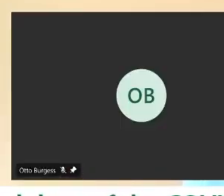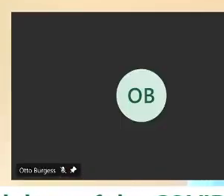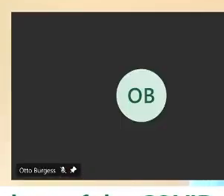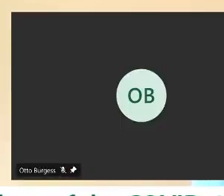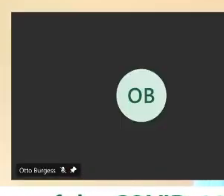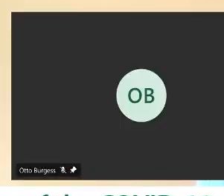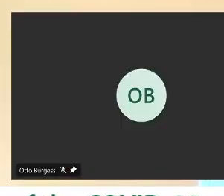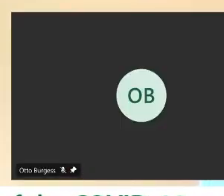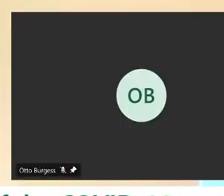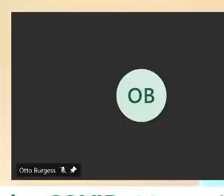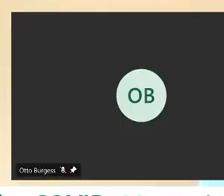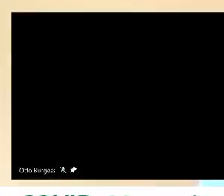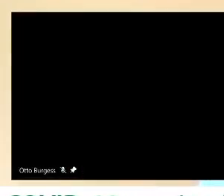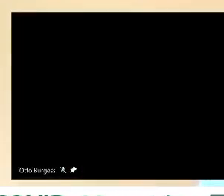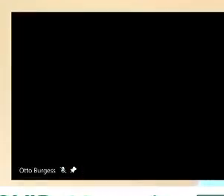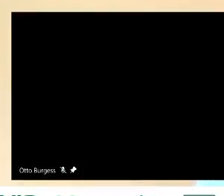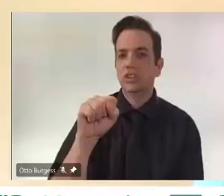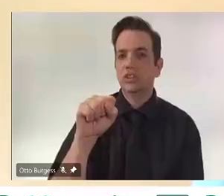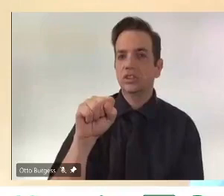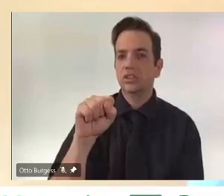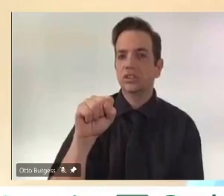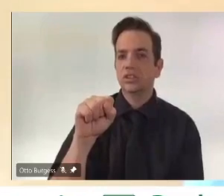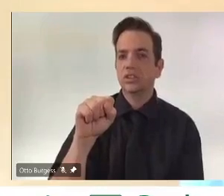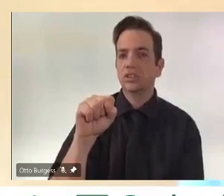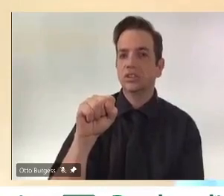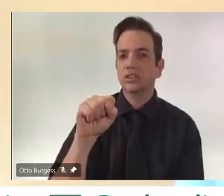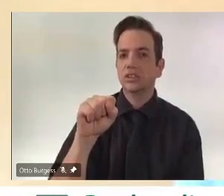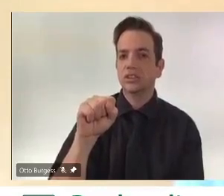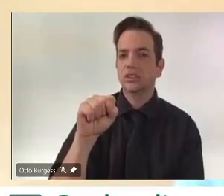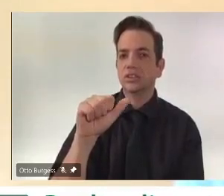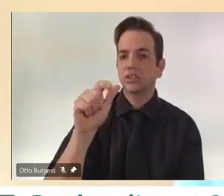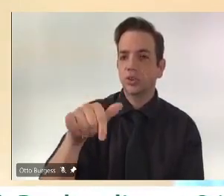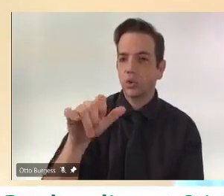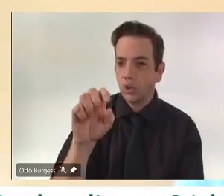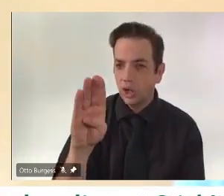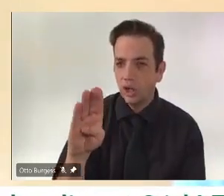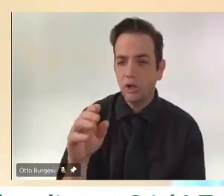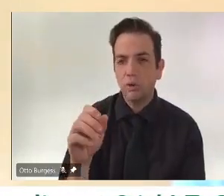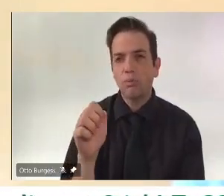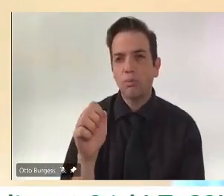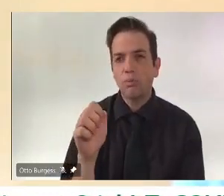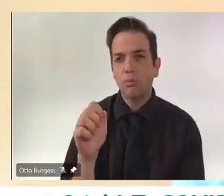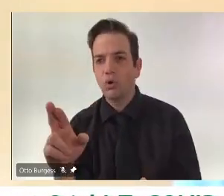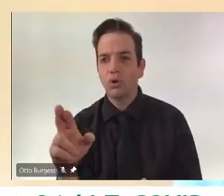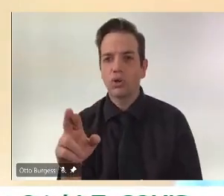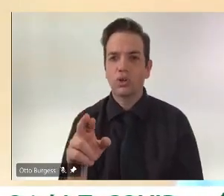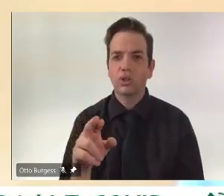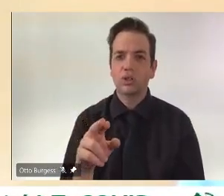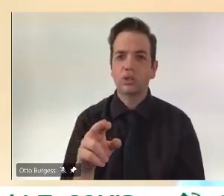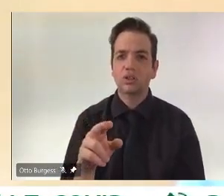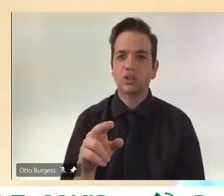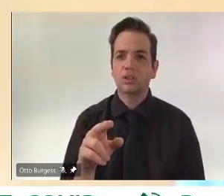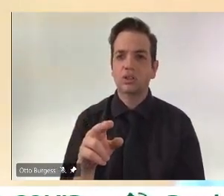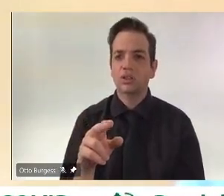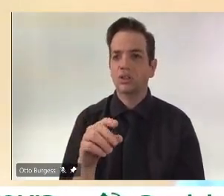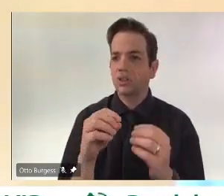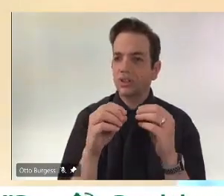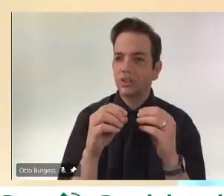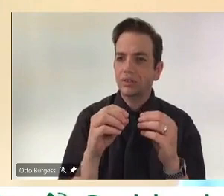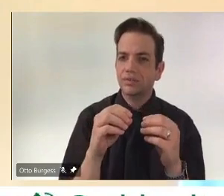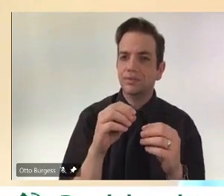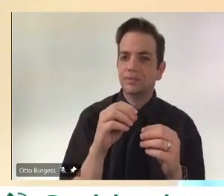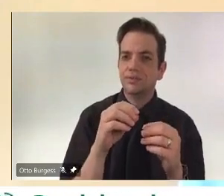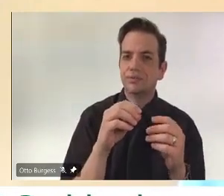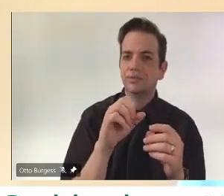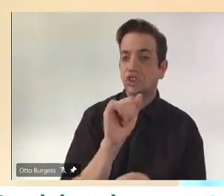me or can you have you been able to do any kind of assessment as to what is working here that's working better in Manitoba